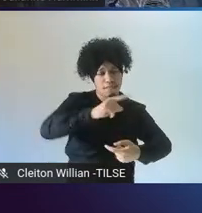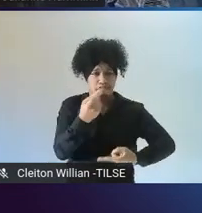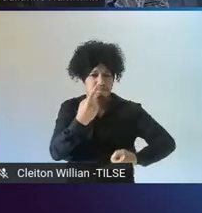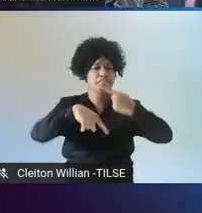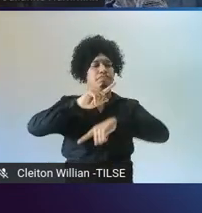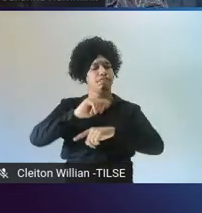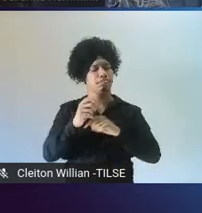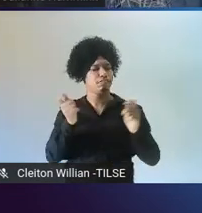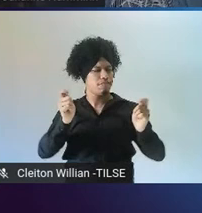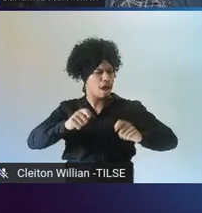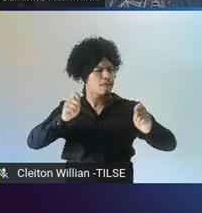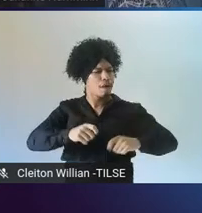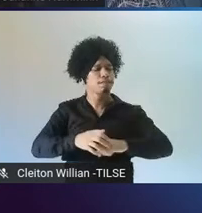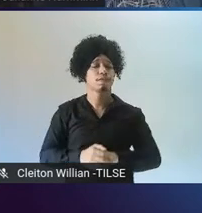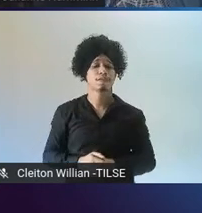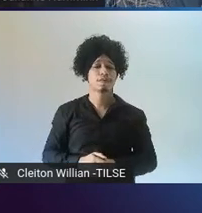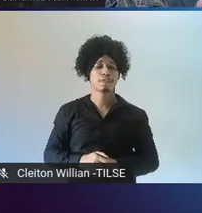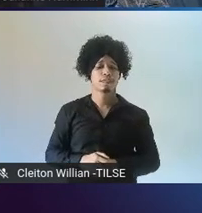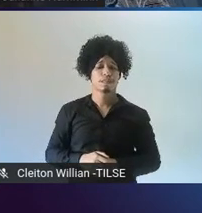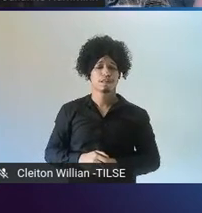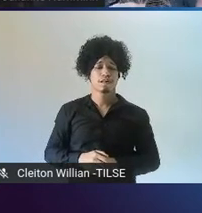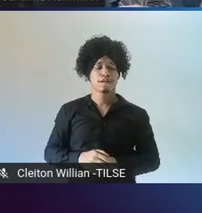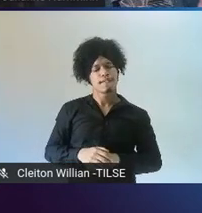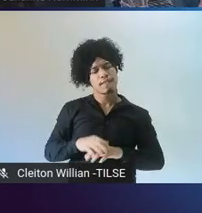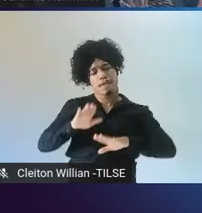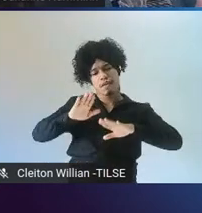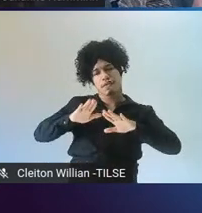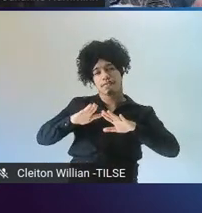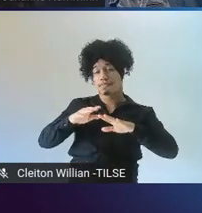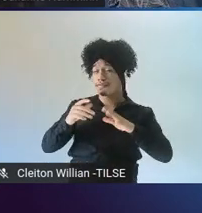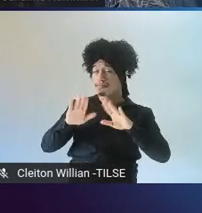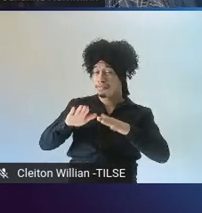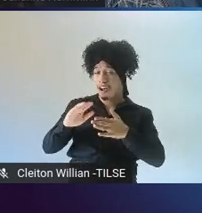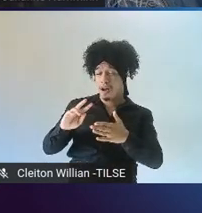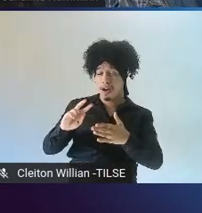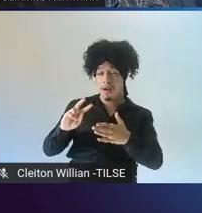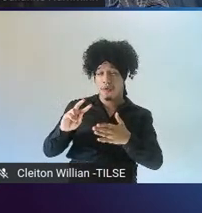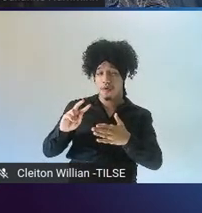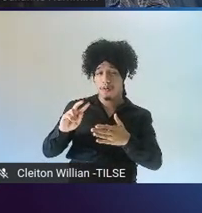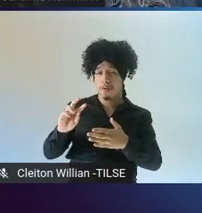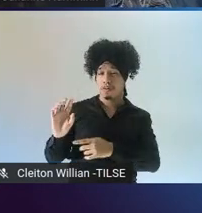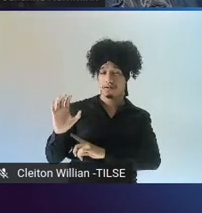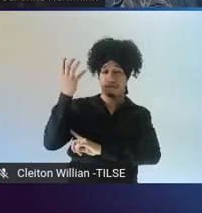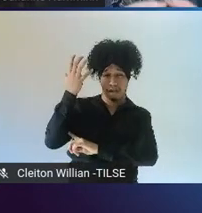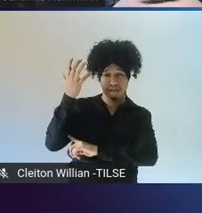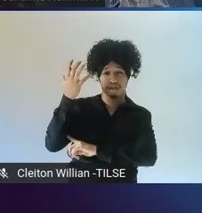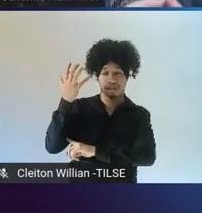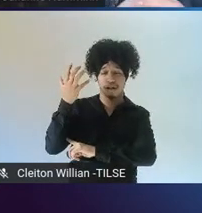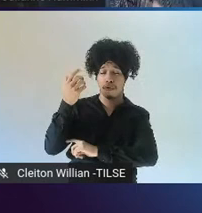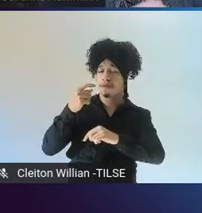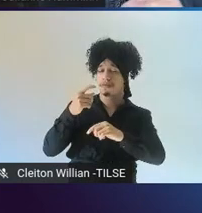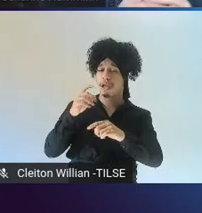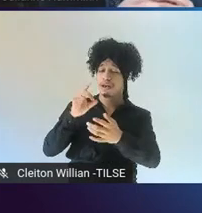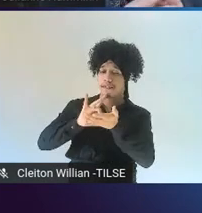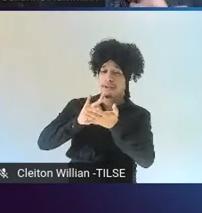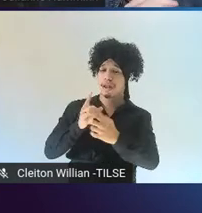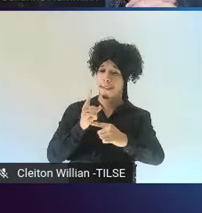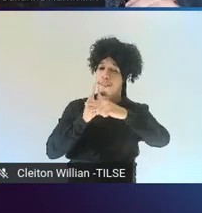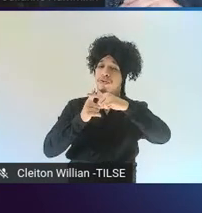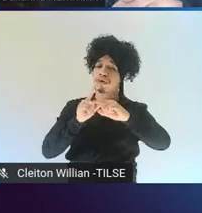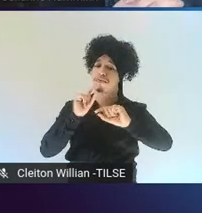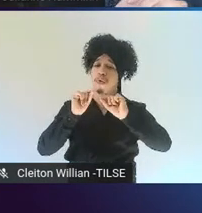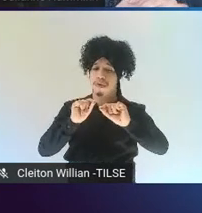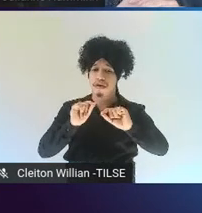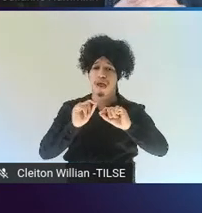the reason some of this happened is because, or one of the benefits of this happening is that teachers needed to be